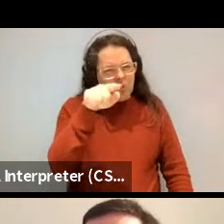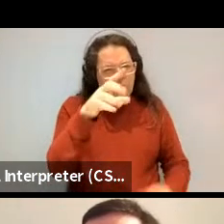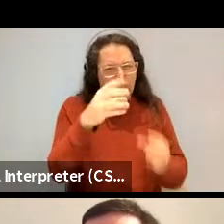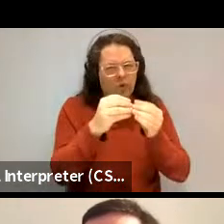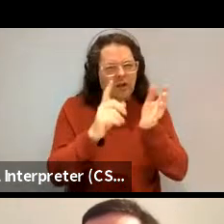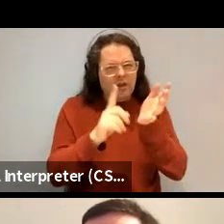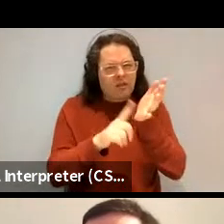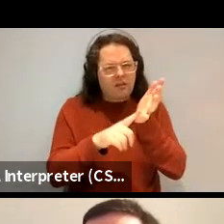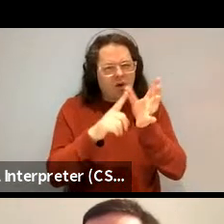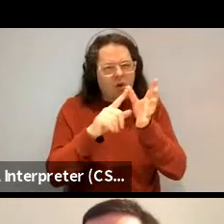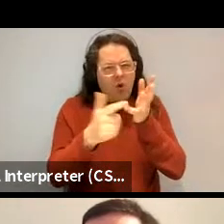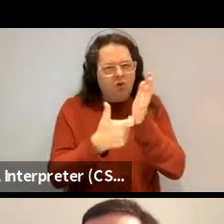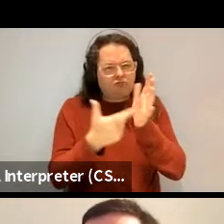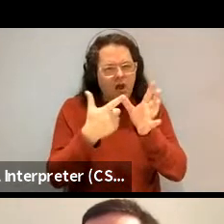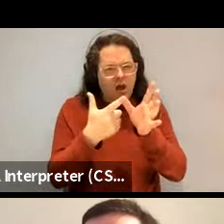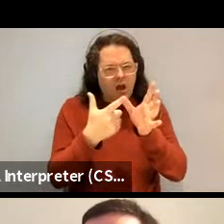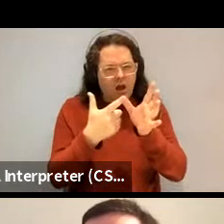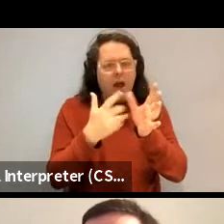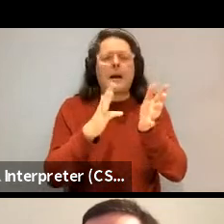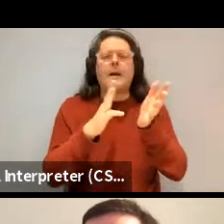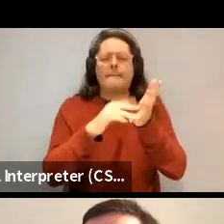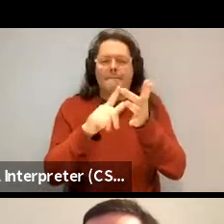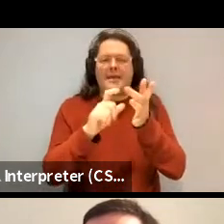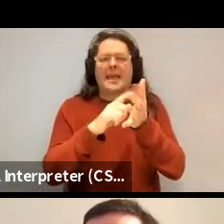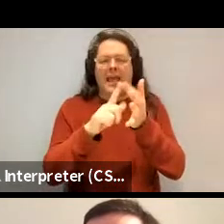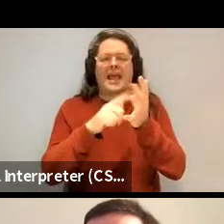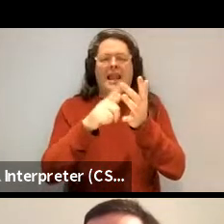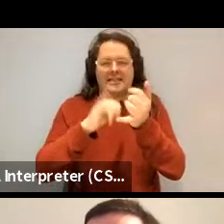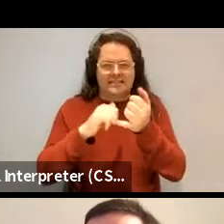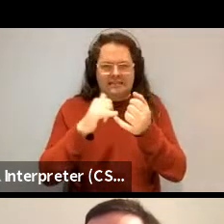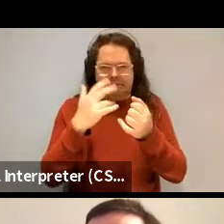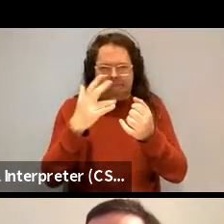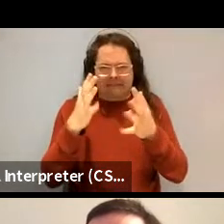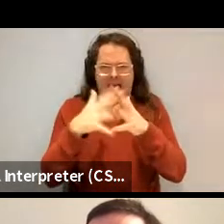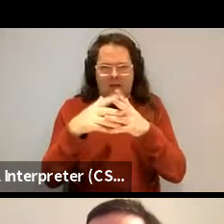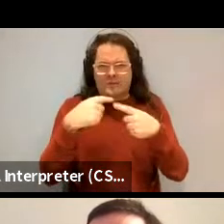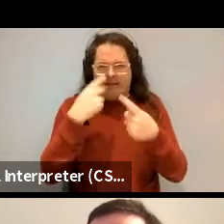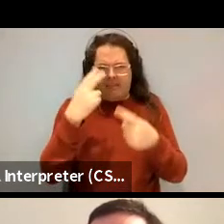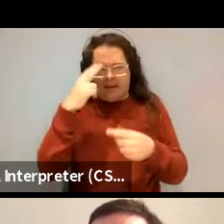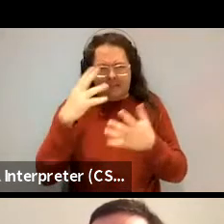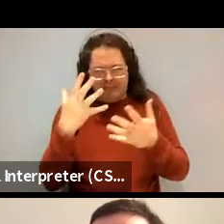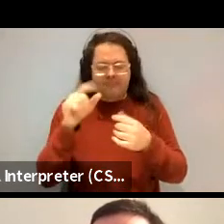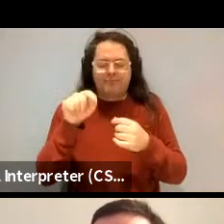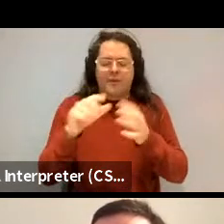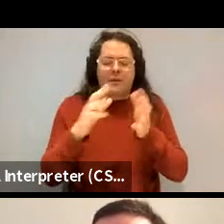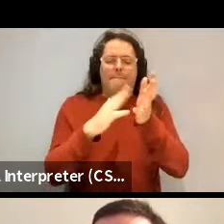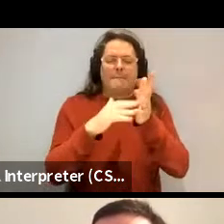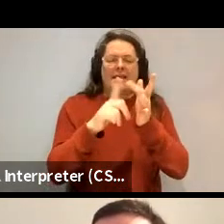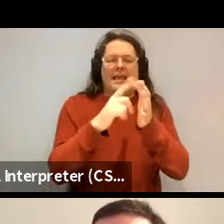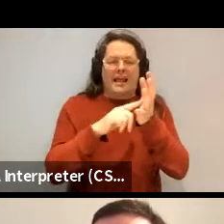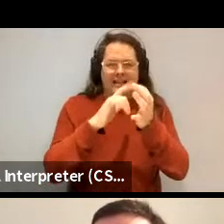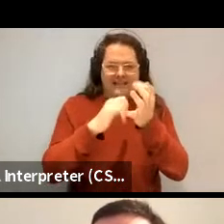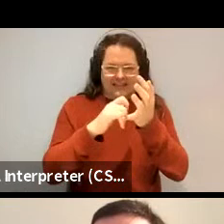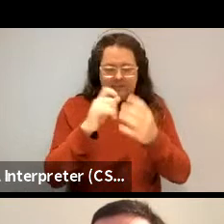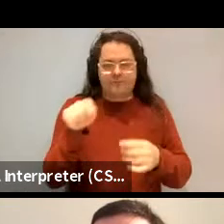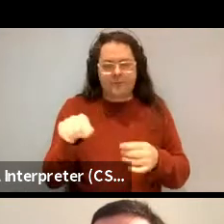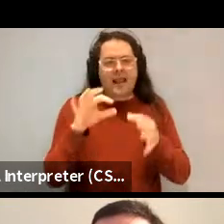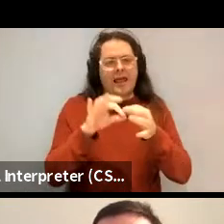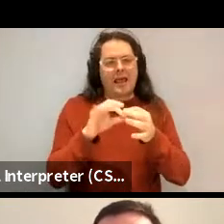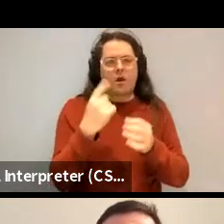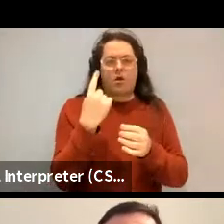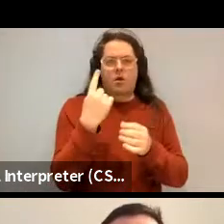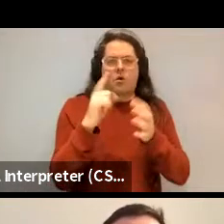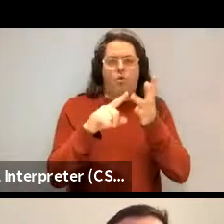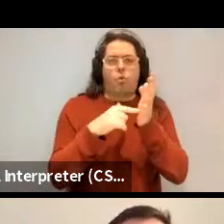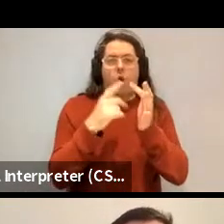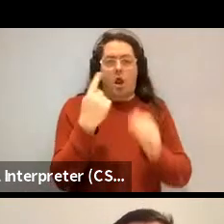I don't know how you start. Let's say. Michaelis. Yeah. Michaelis. Or on, on one. And I guess I'm not puzzling about what you